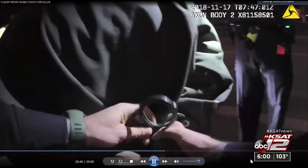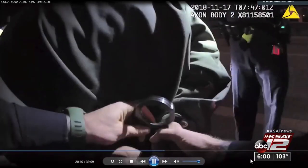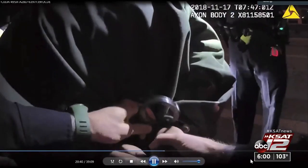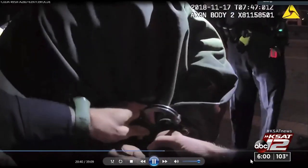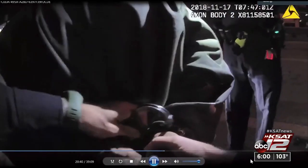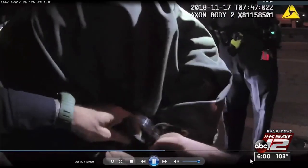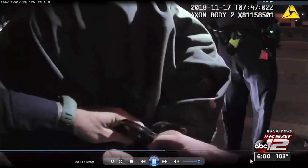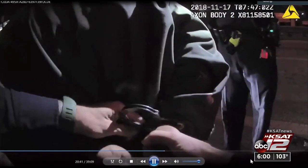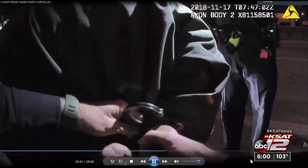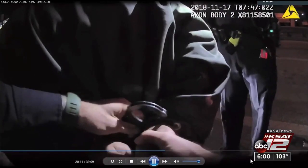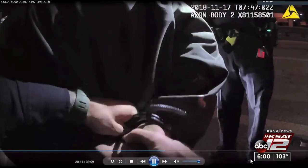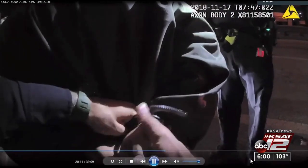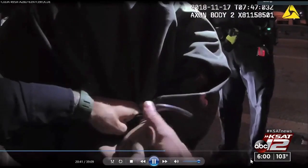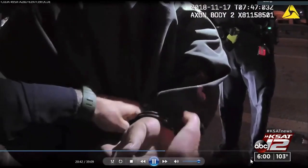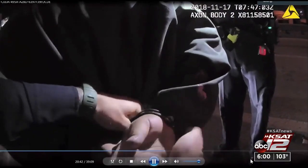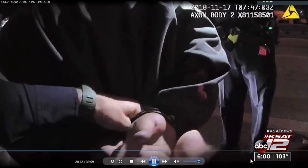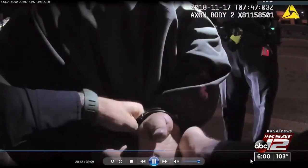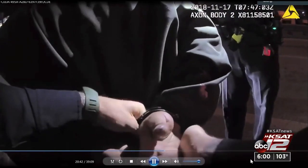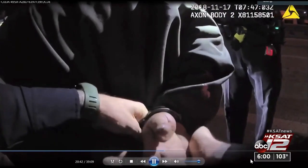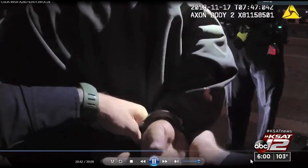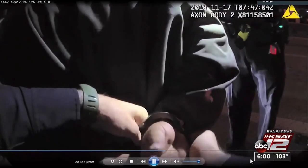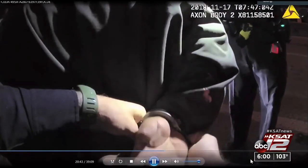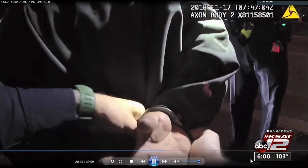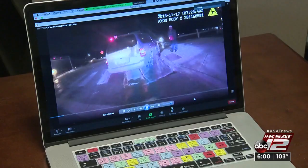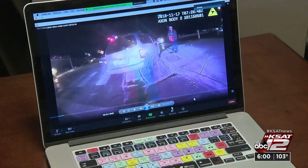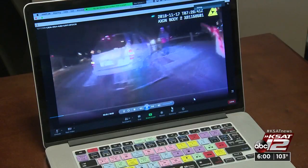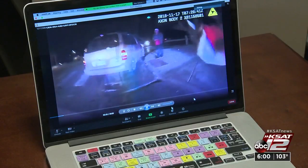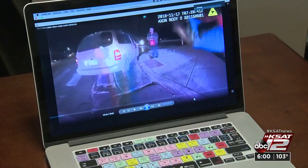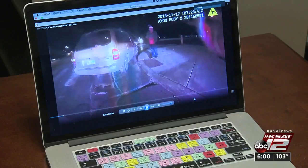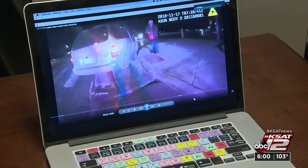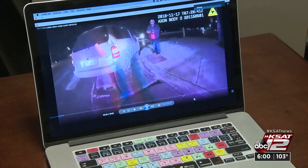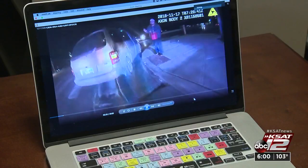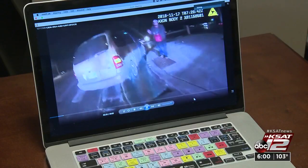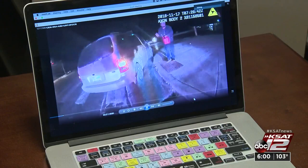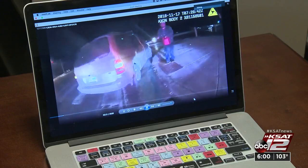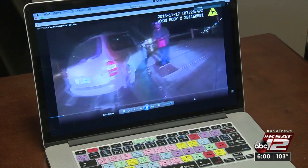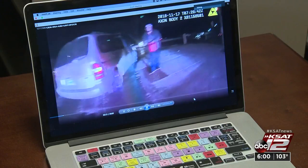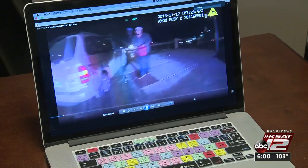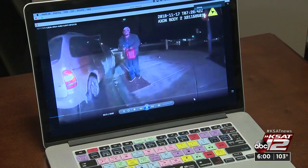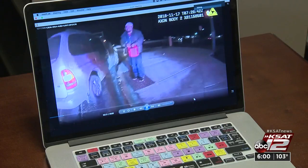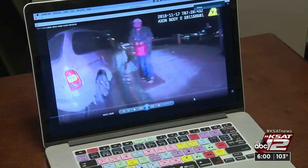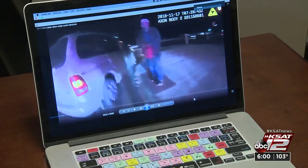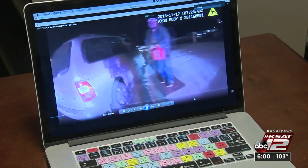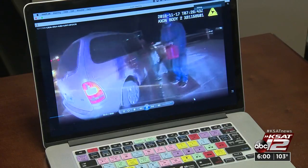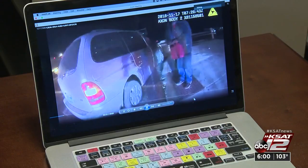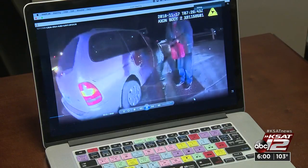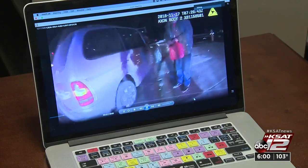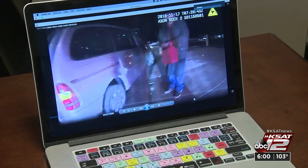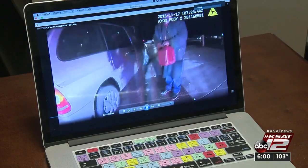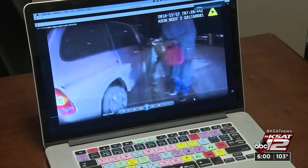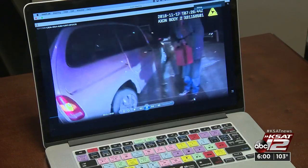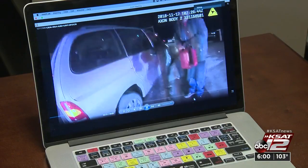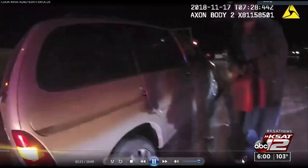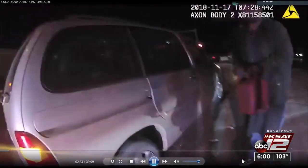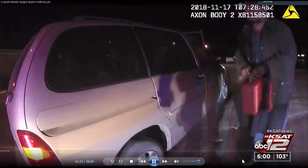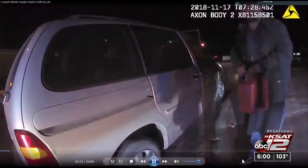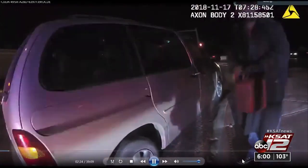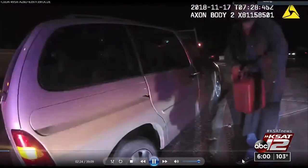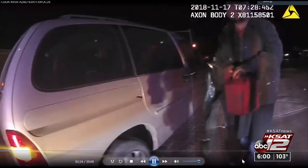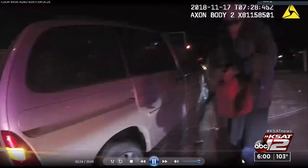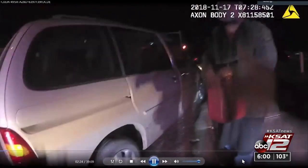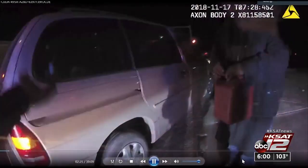test. He was arrested for driving while intoxicated. What happened? Is this your car? Huh? Out of gas? Okay.